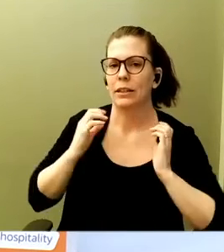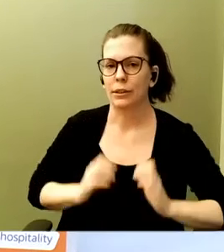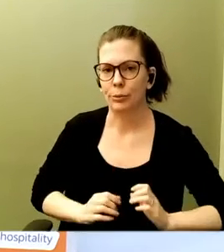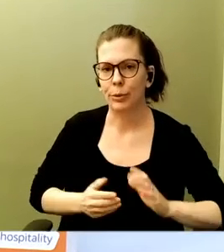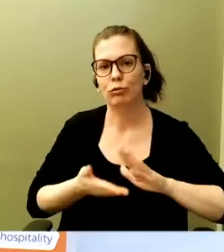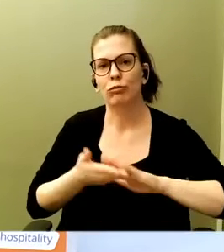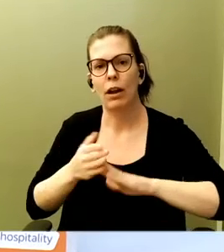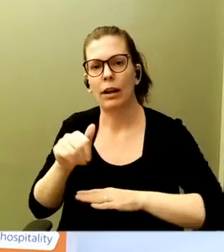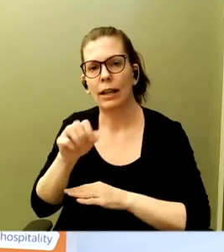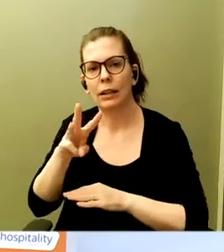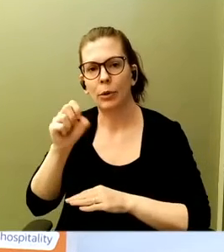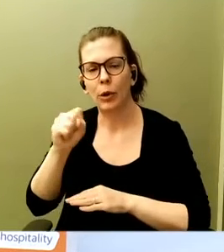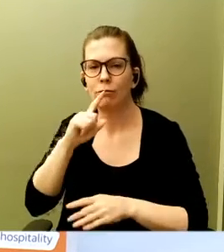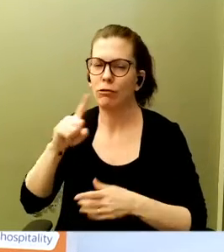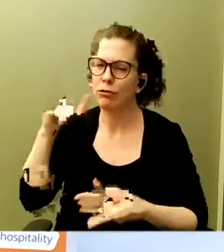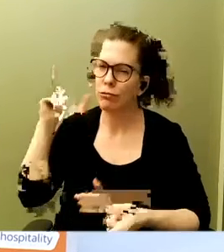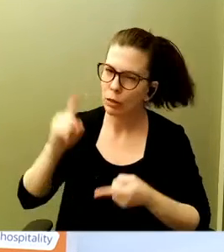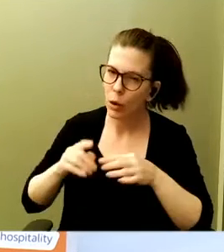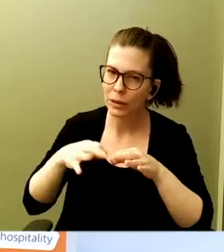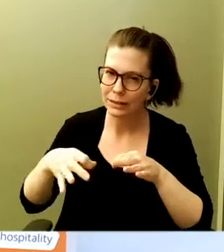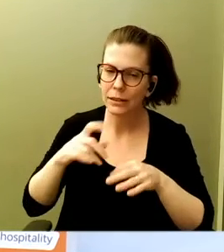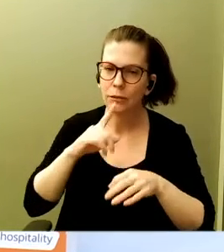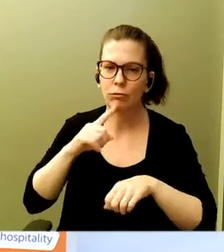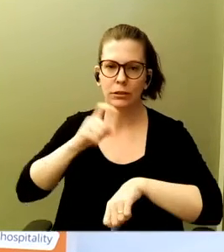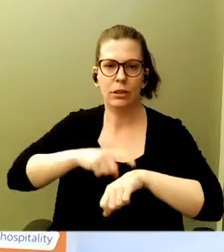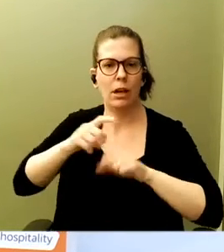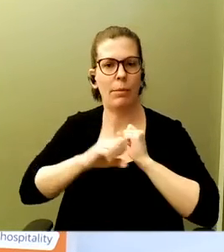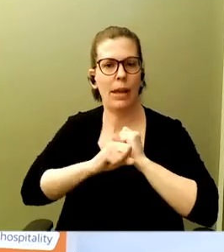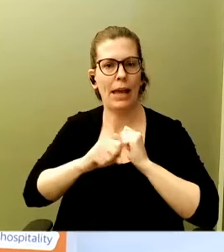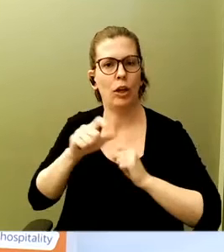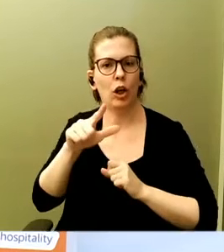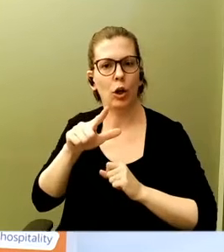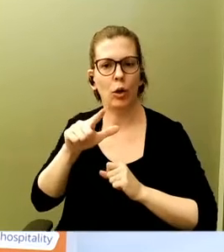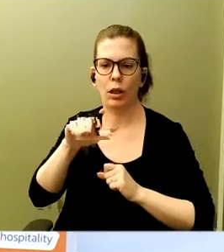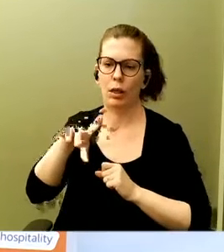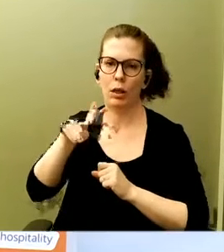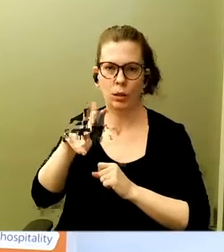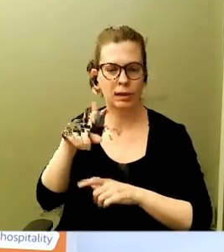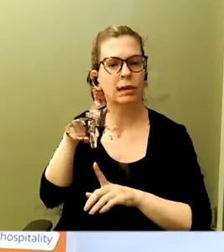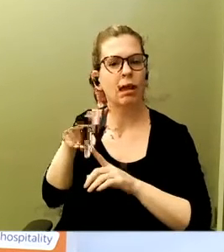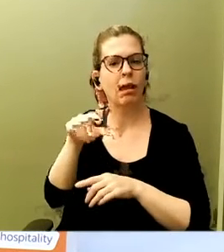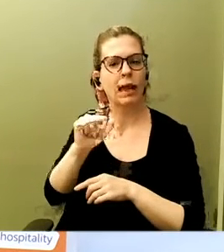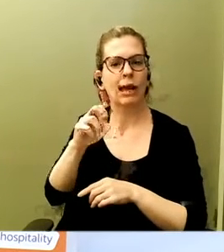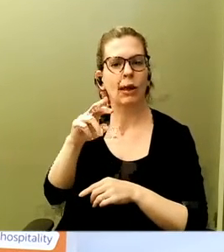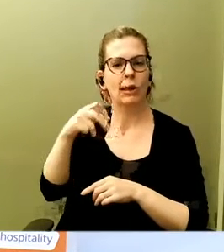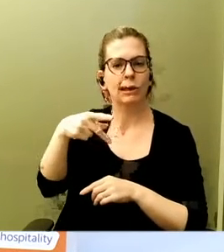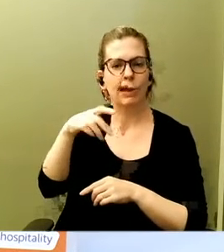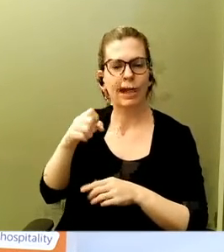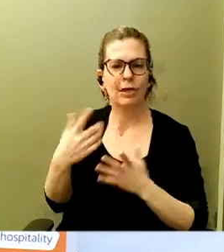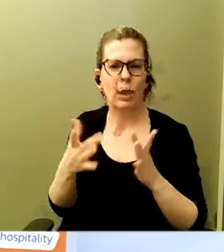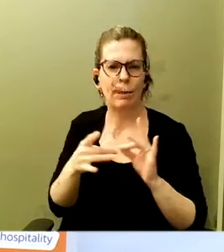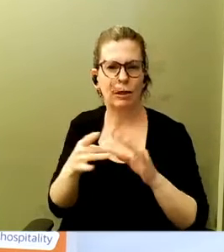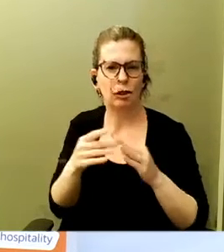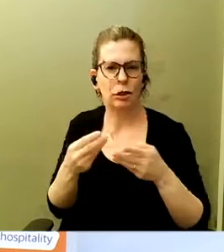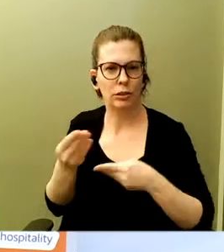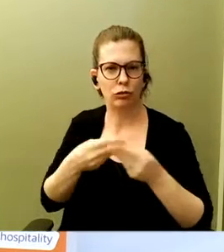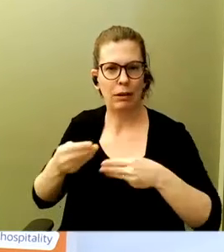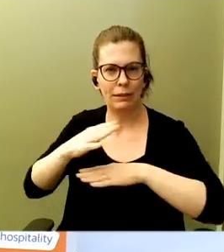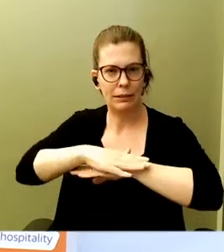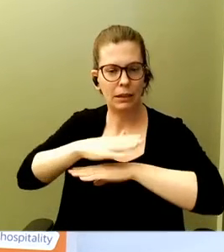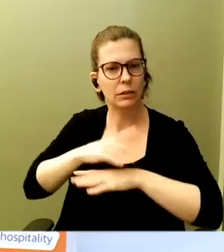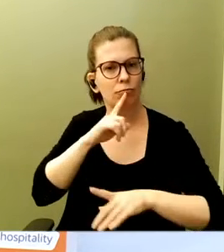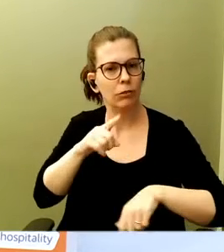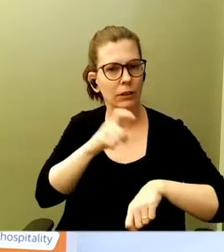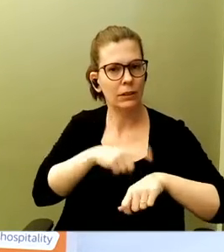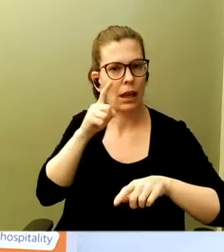low latency real-time ad workloads on Aerospike. So I mentioned the Trade Desk. They use Aerospike both in their real-time bidding clusters